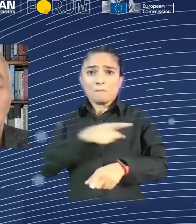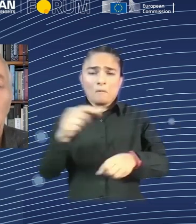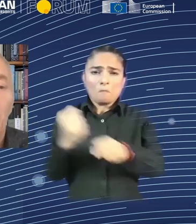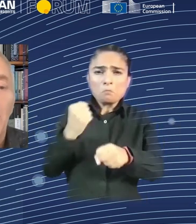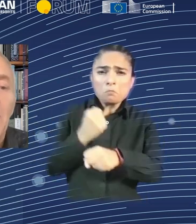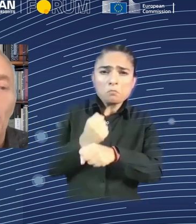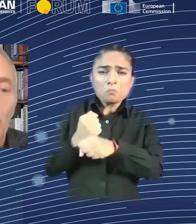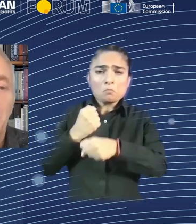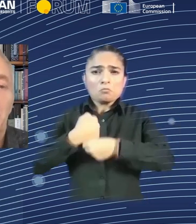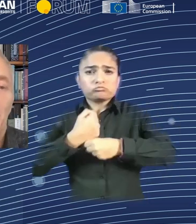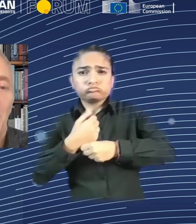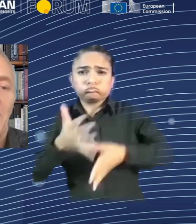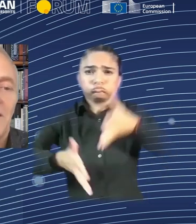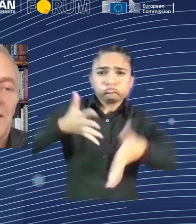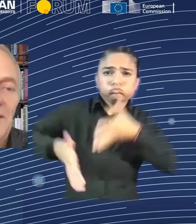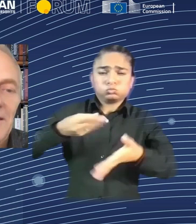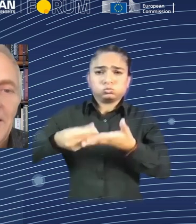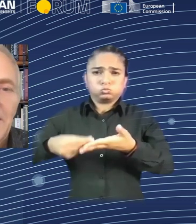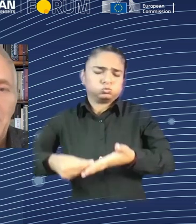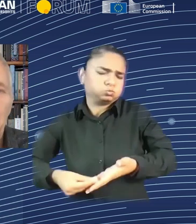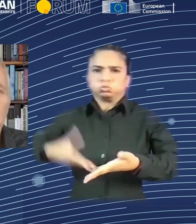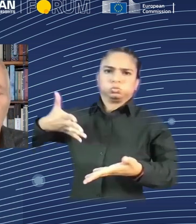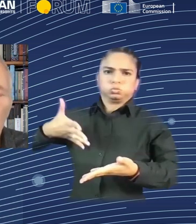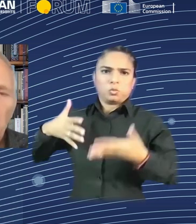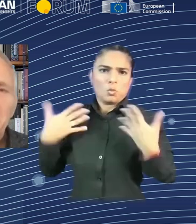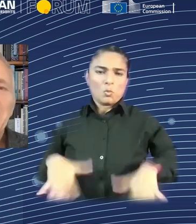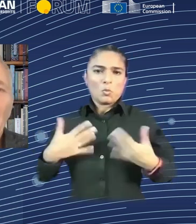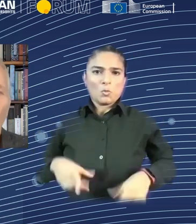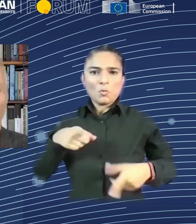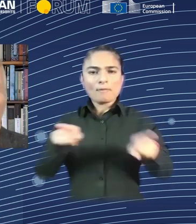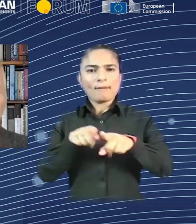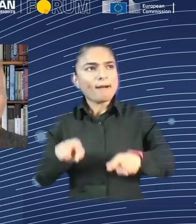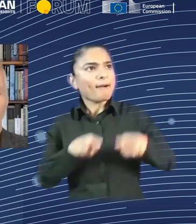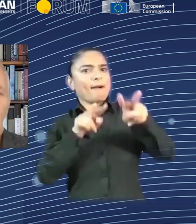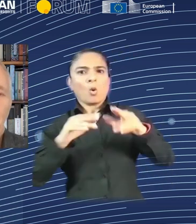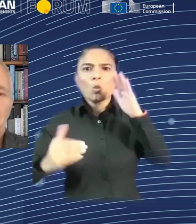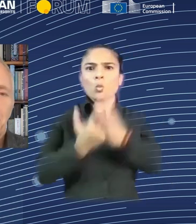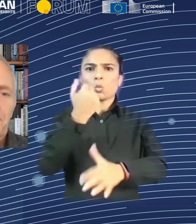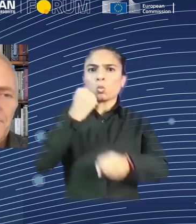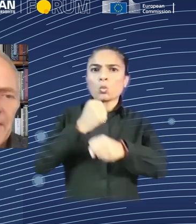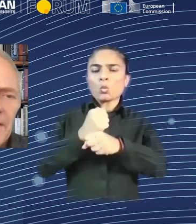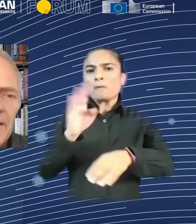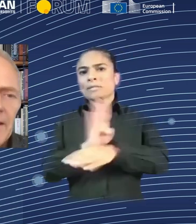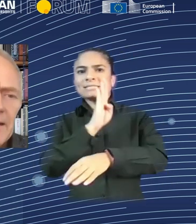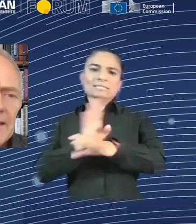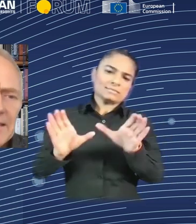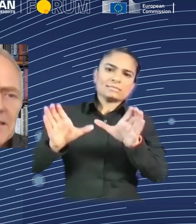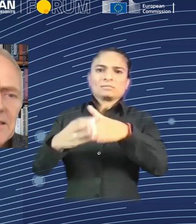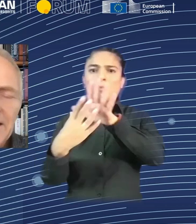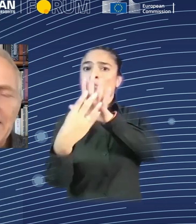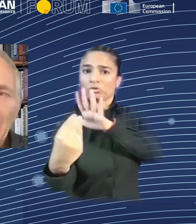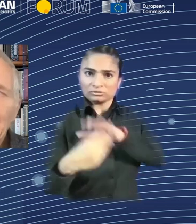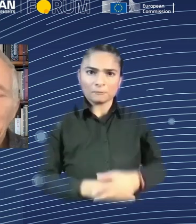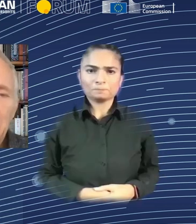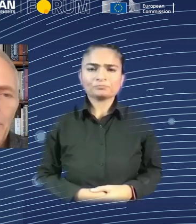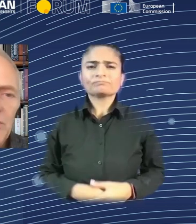didn't. It created a new business model. So what's the devil we're wrestling with? And this is the